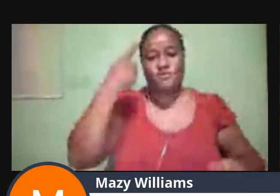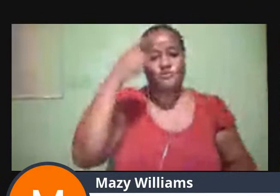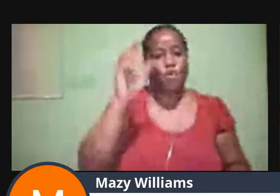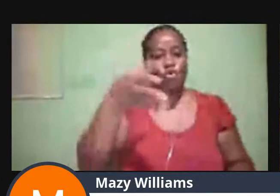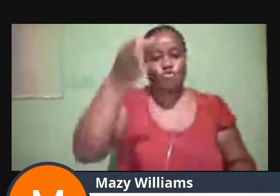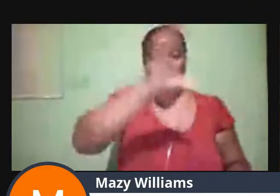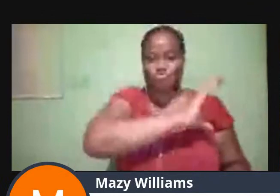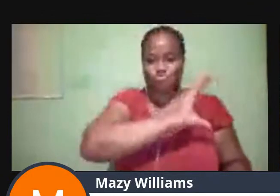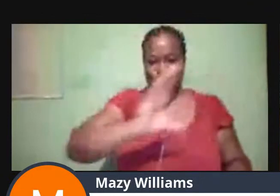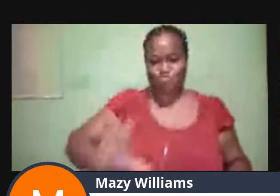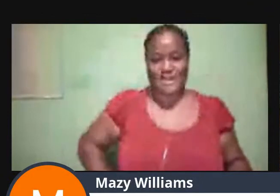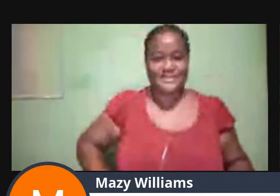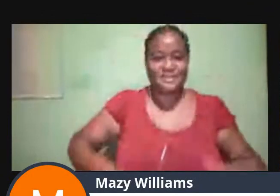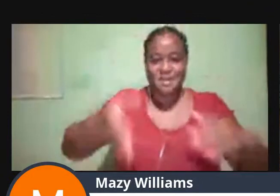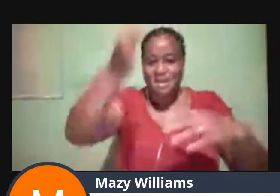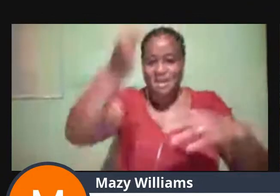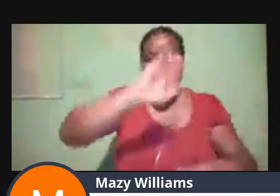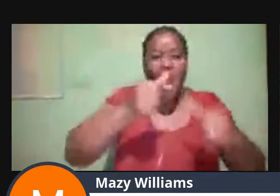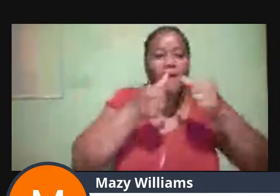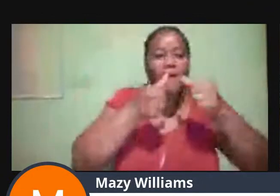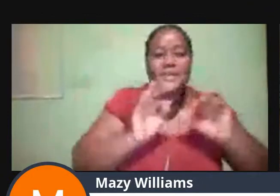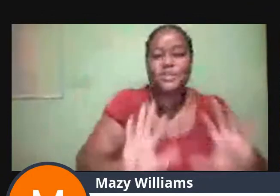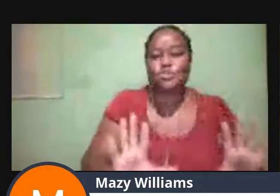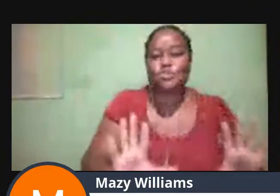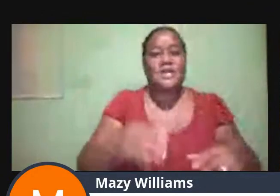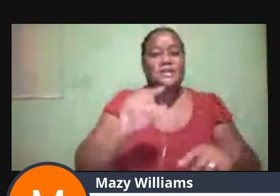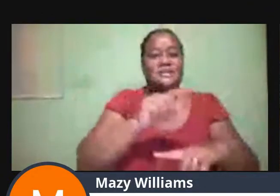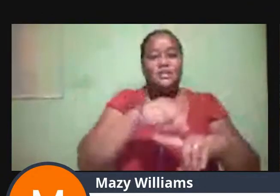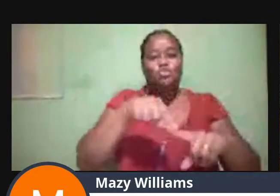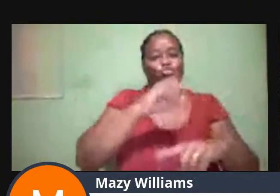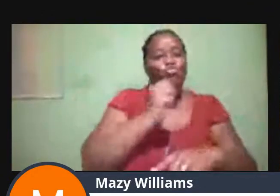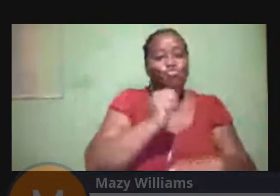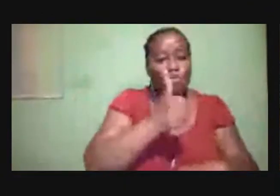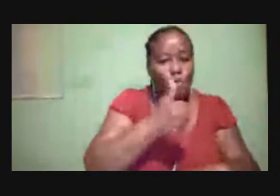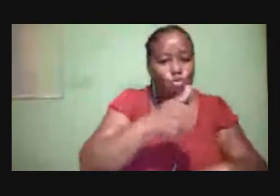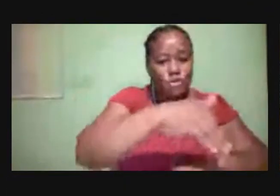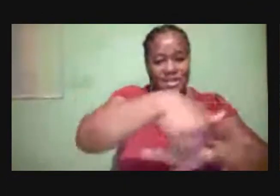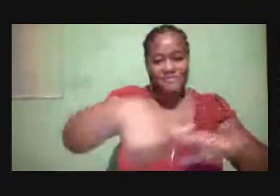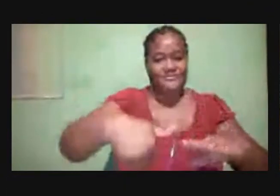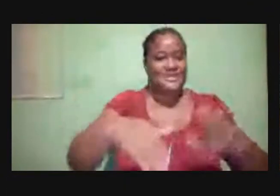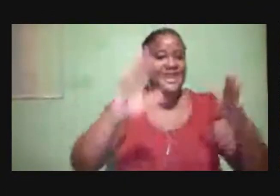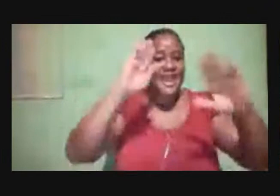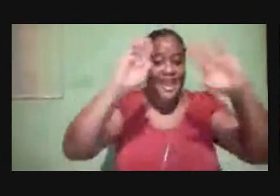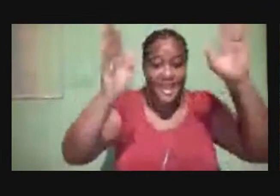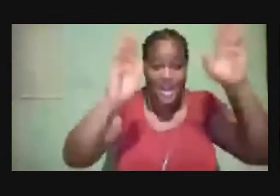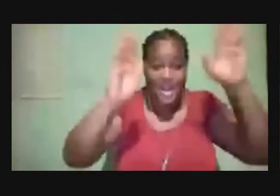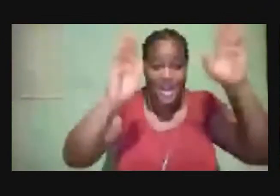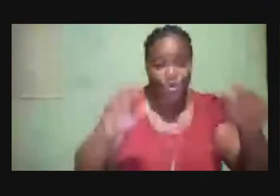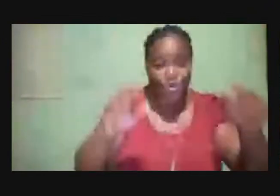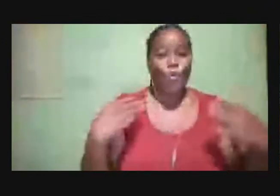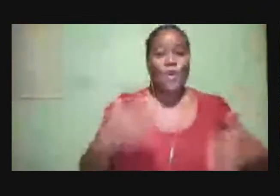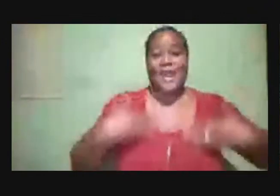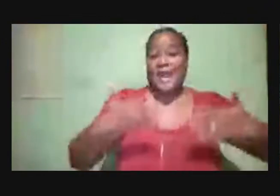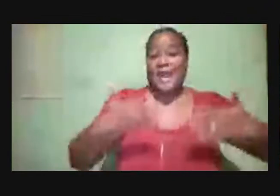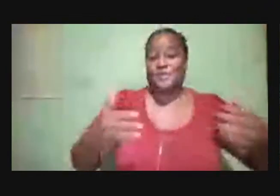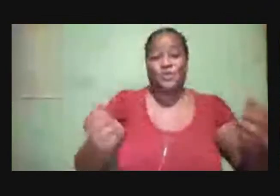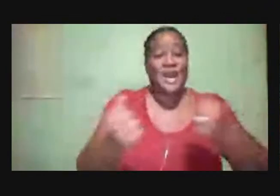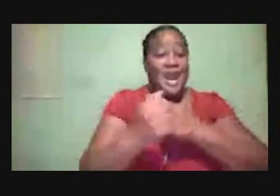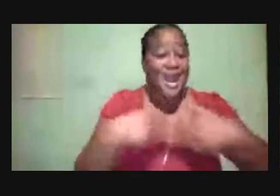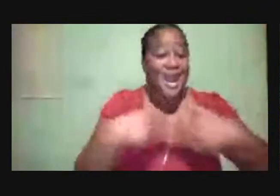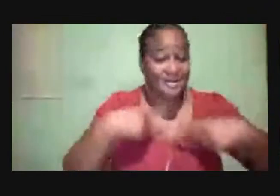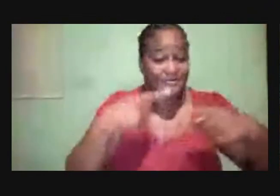evening. Hello, everybody. Howdy do you do? We are glad to have you.